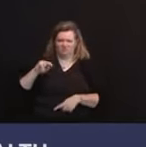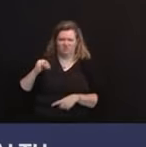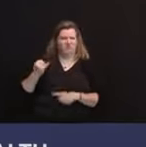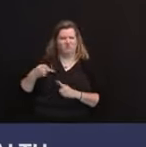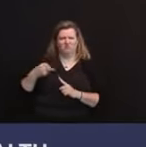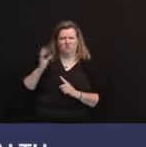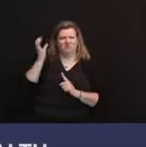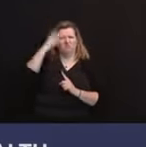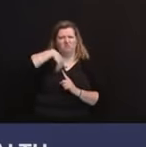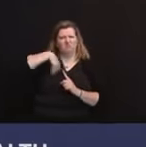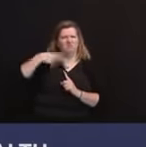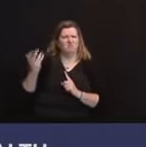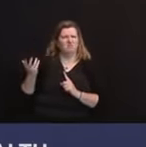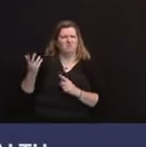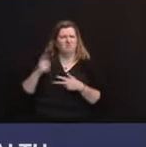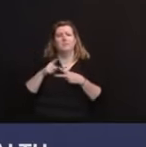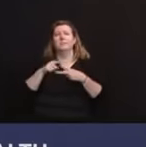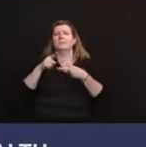DOH?